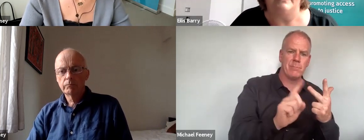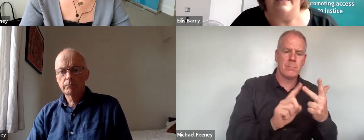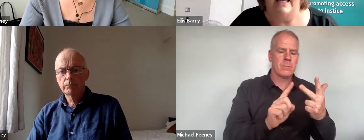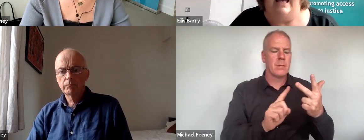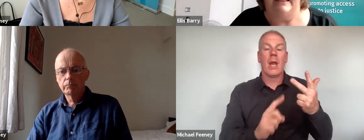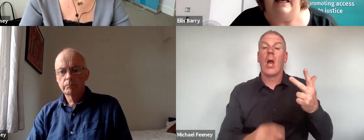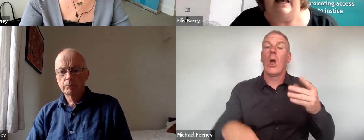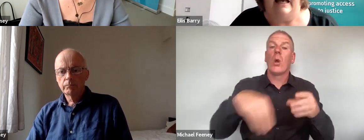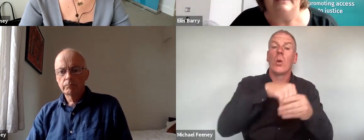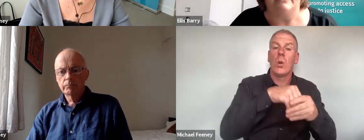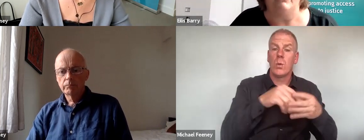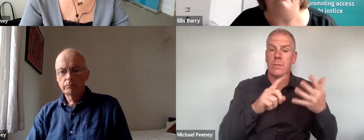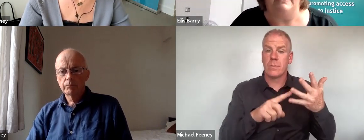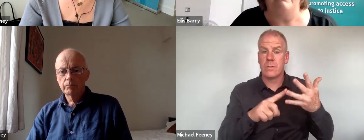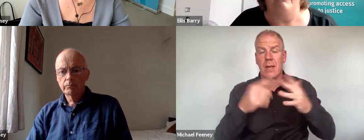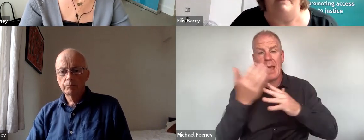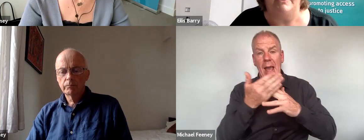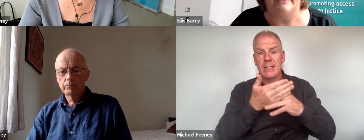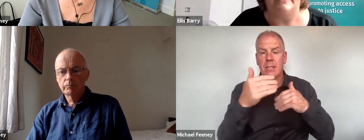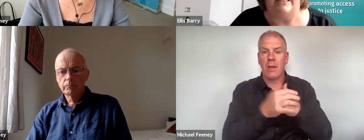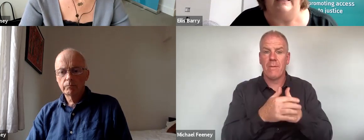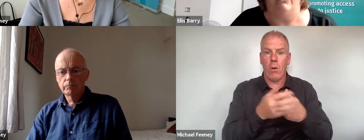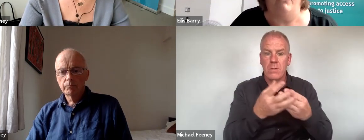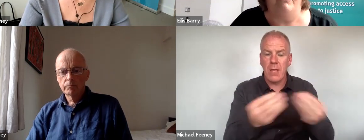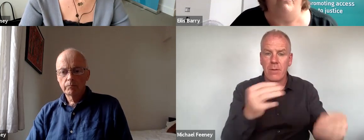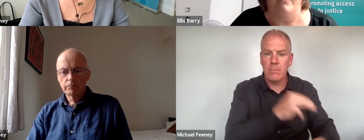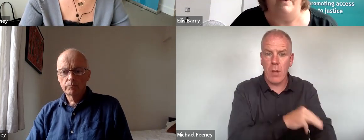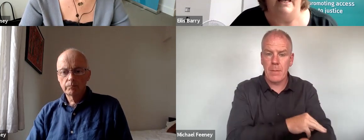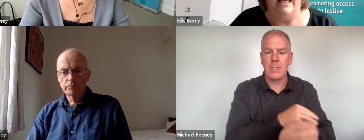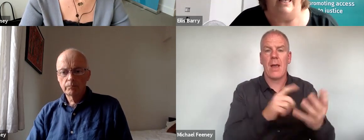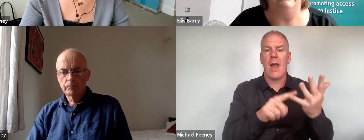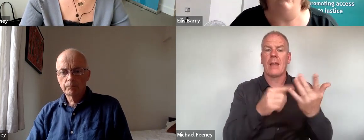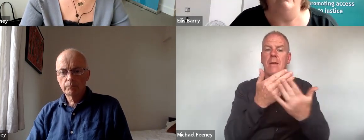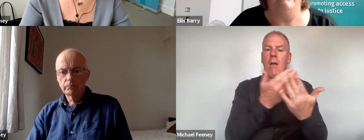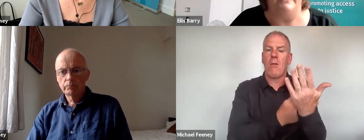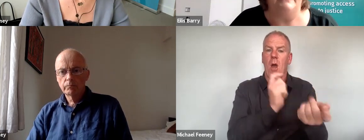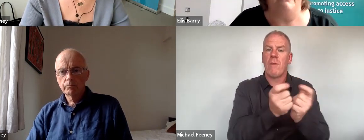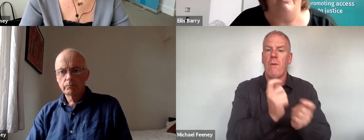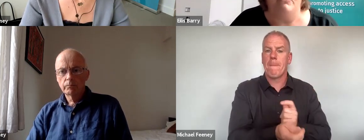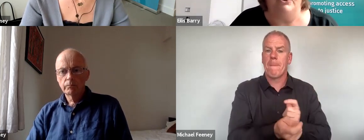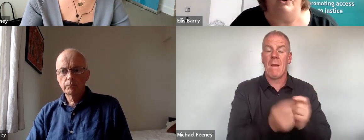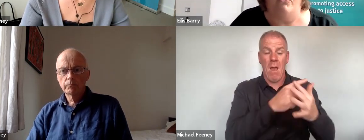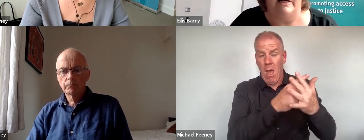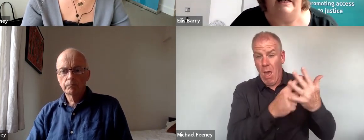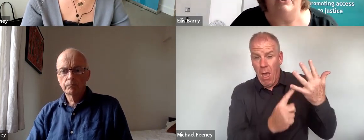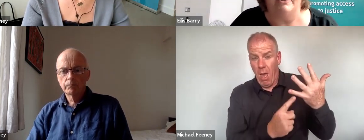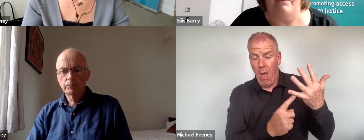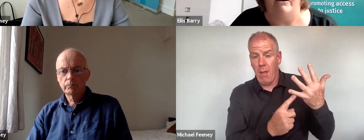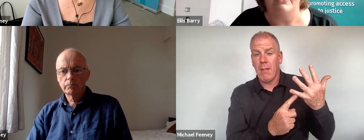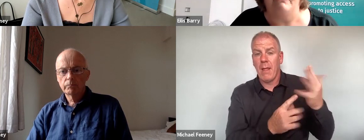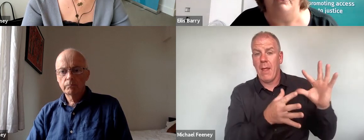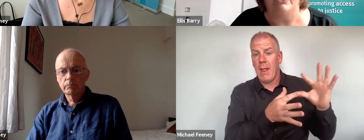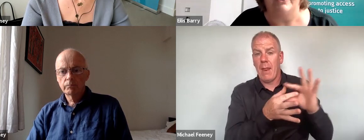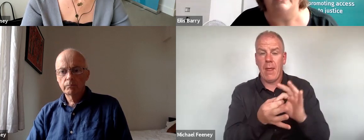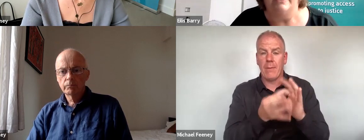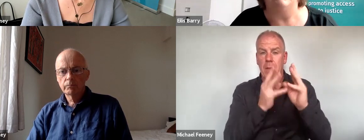includes access to effective remedies and law reform. And all of these very much correlate to the